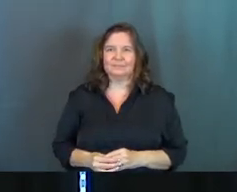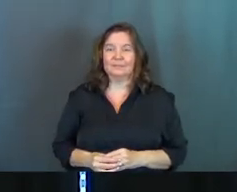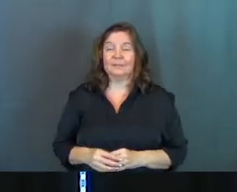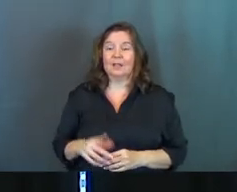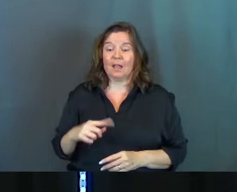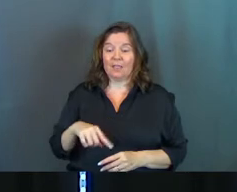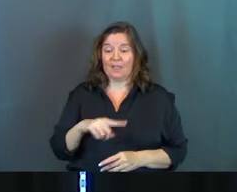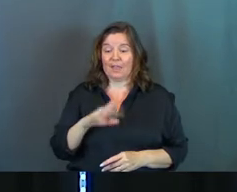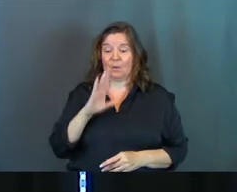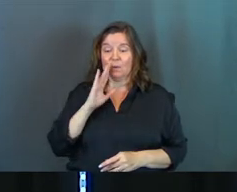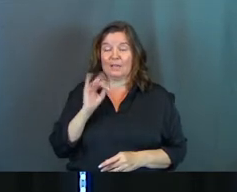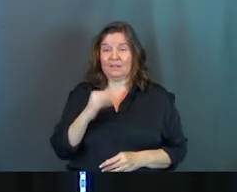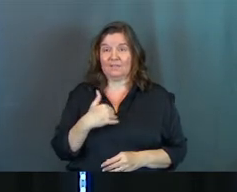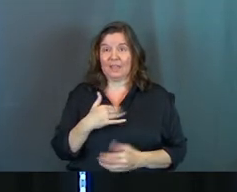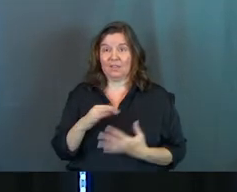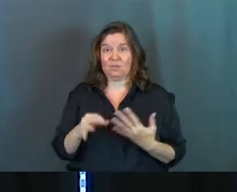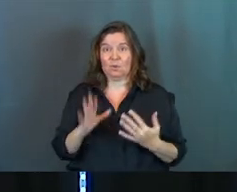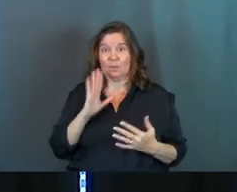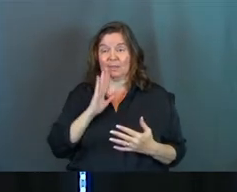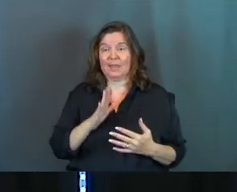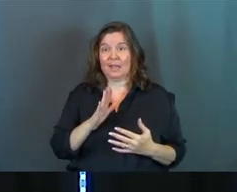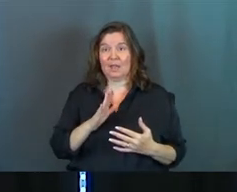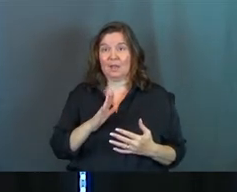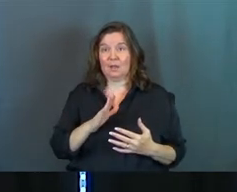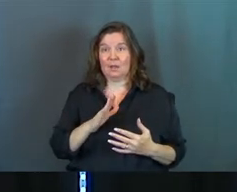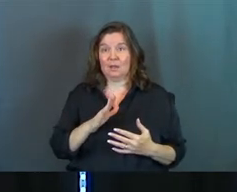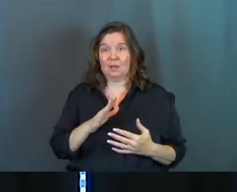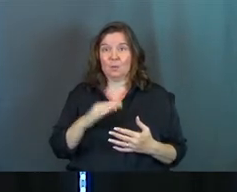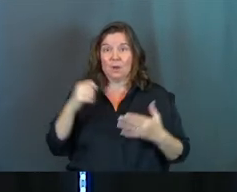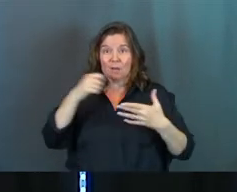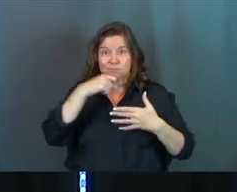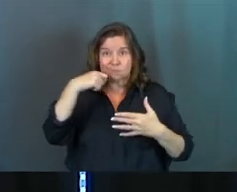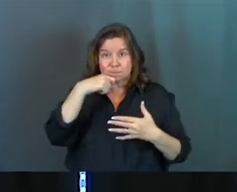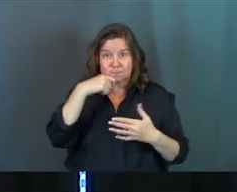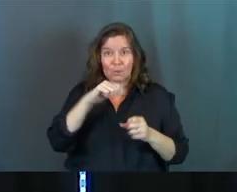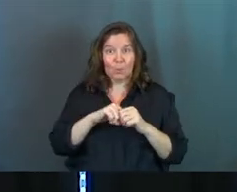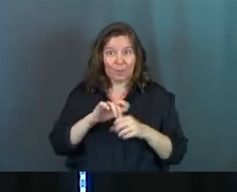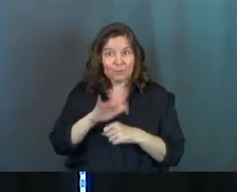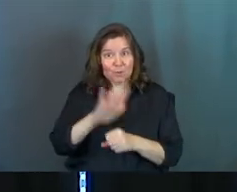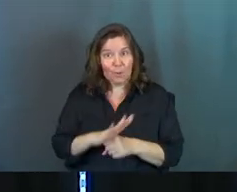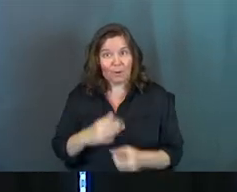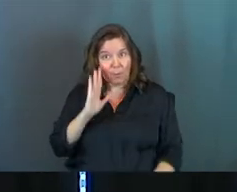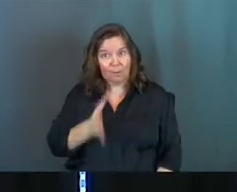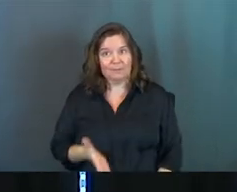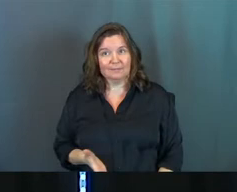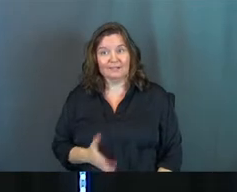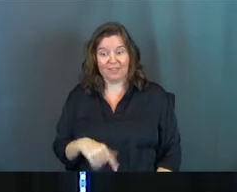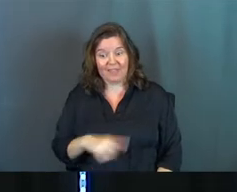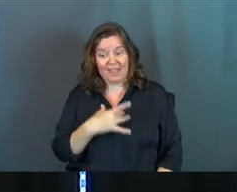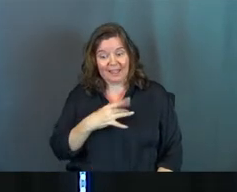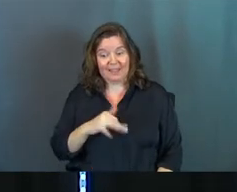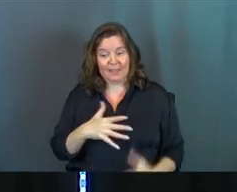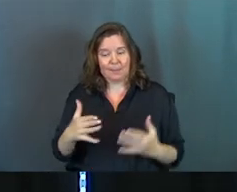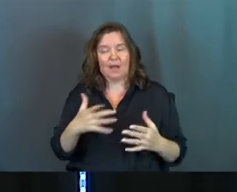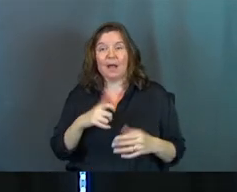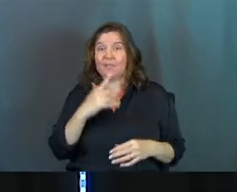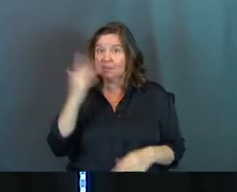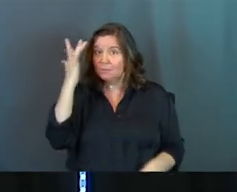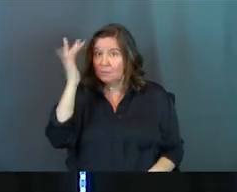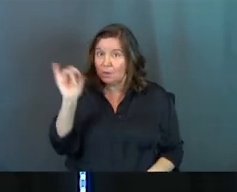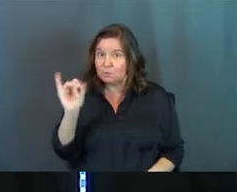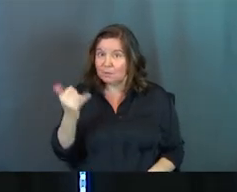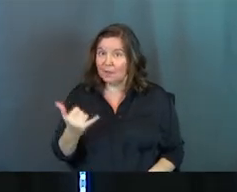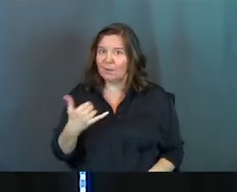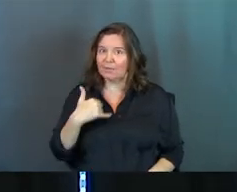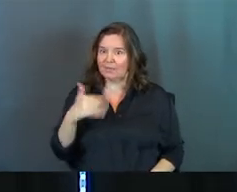Dude, they'll, like, if they had the choice, they would rinse toothbrush with soda, you know what I mean? Like, they like it that much. And they're smart